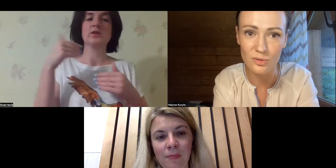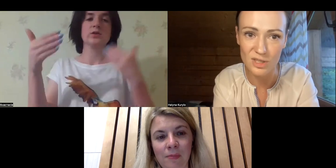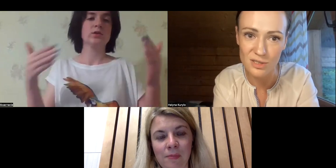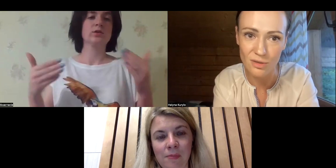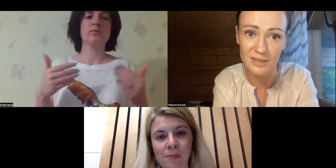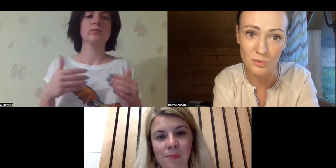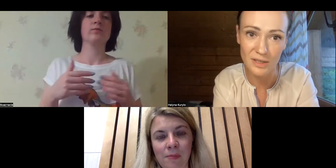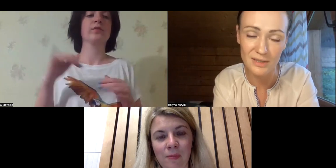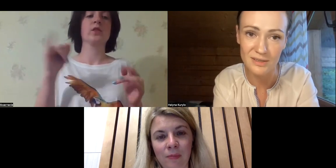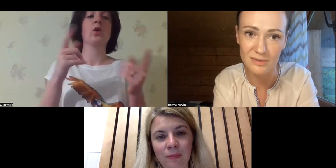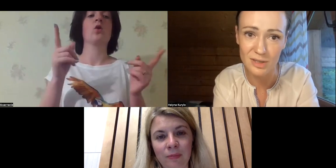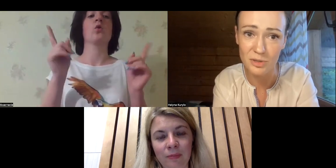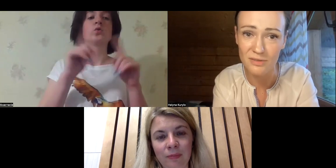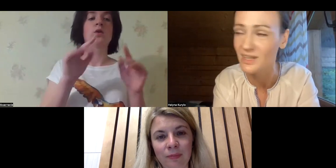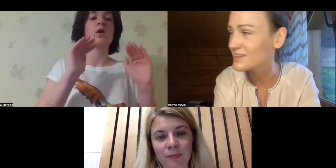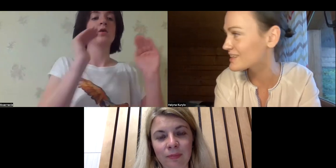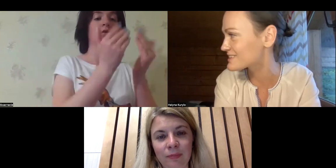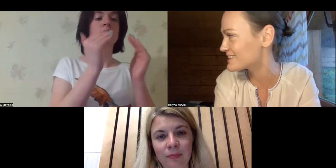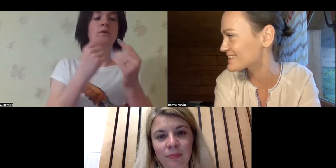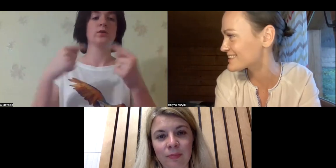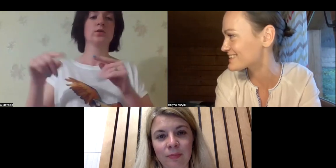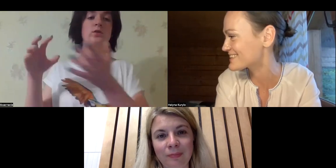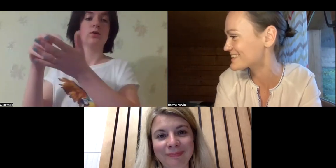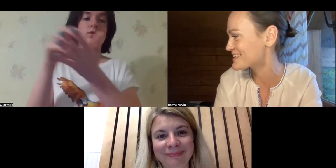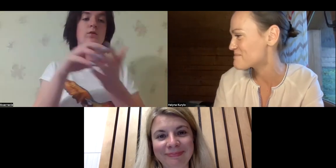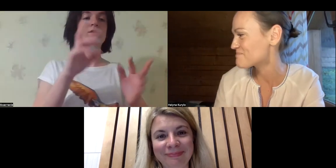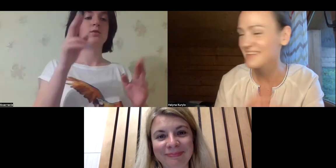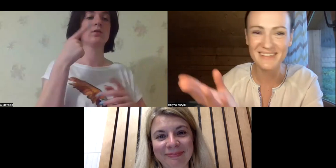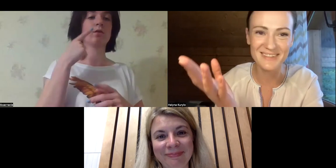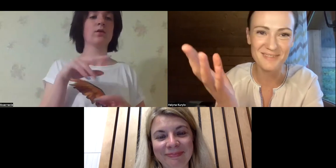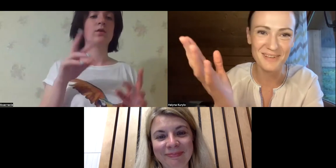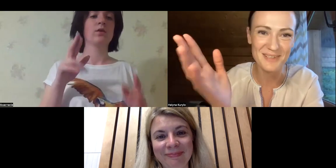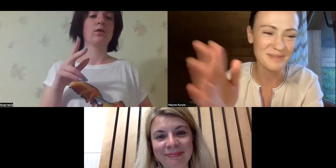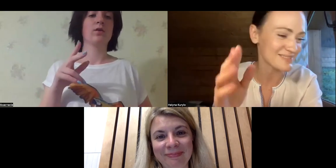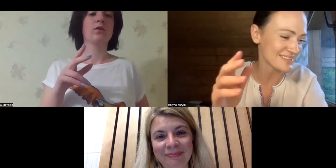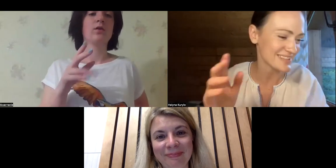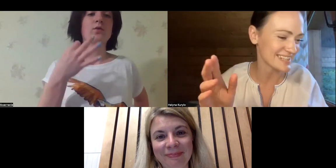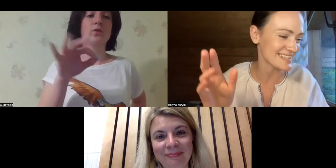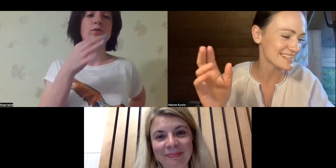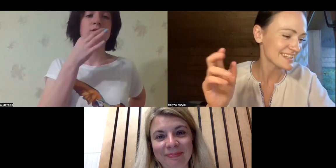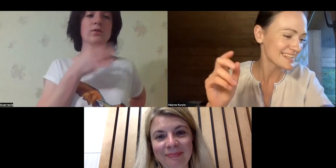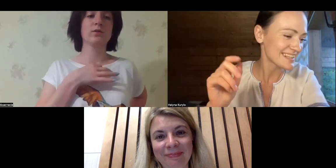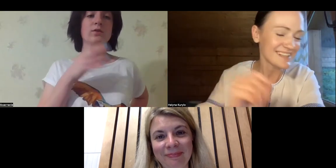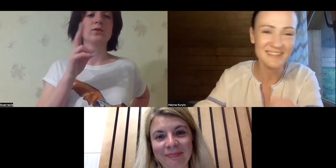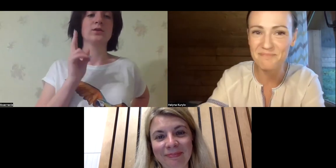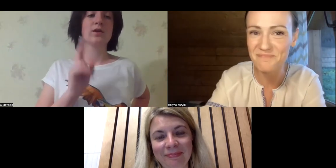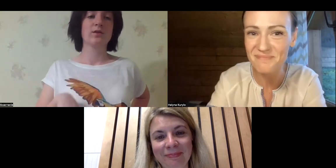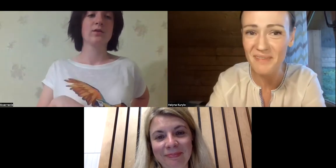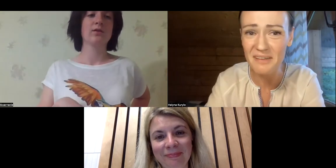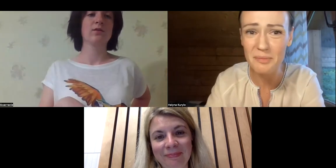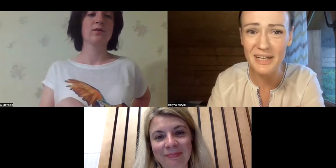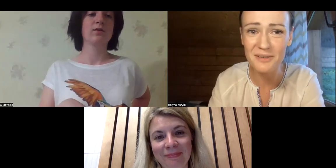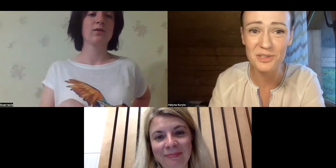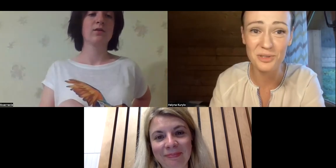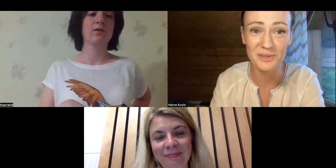consider this system from different perspectives and attack it at the same time from different sides. If I